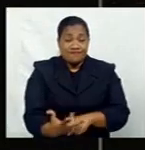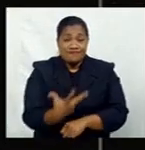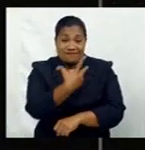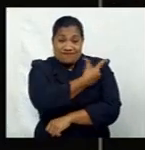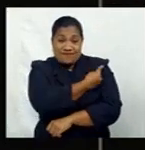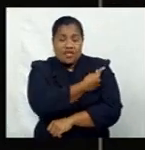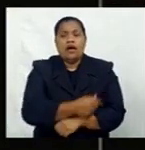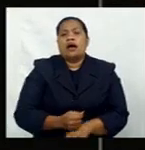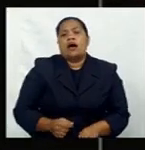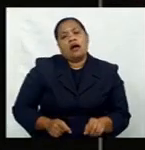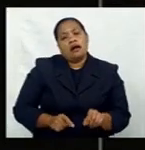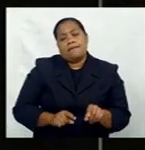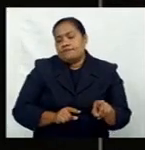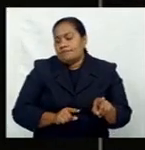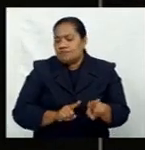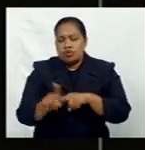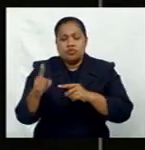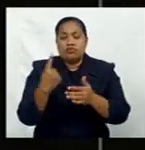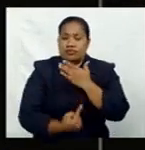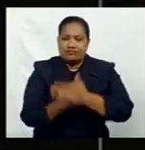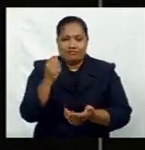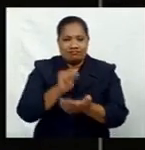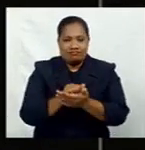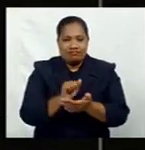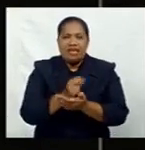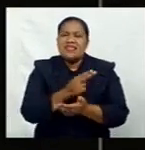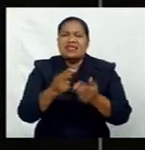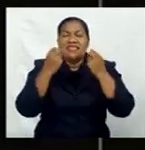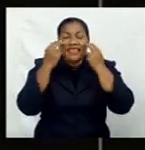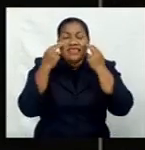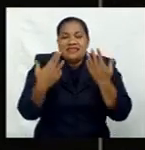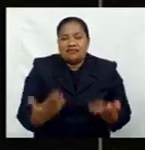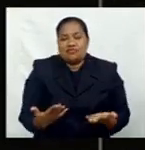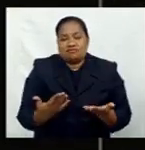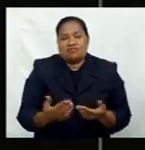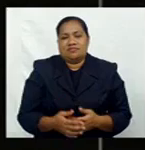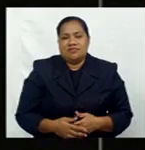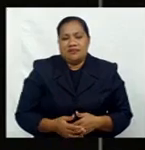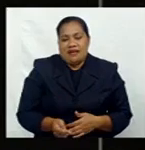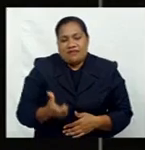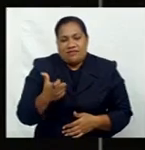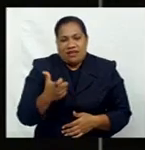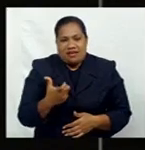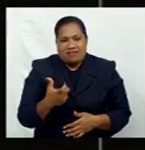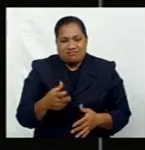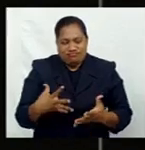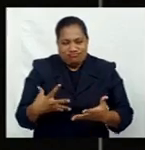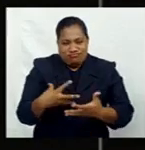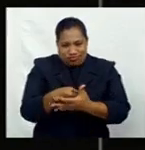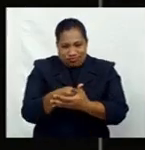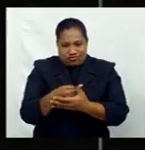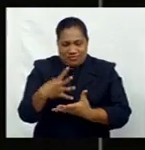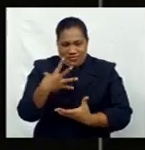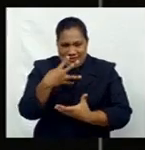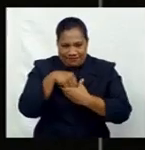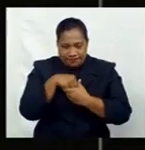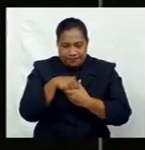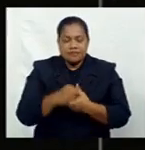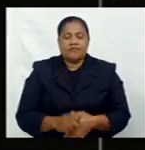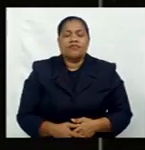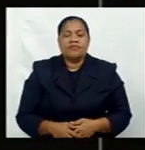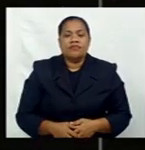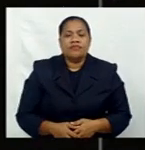effective than natural immunity achieved after infection. This is why medical experts make strong emphasis on complete